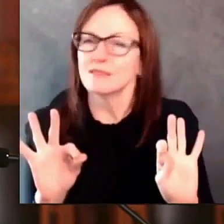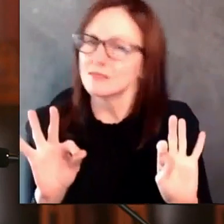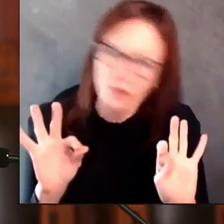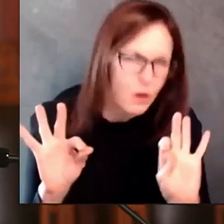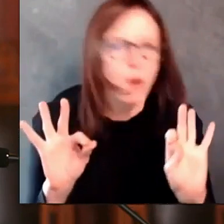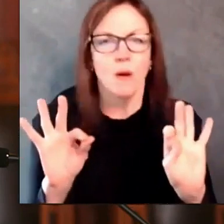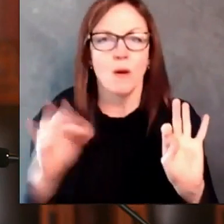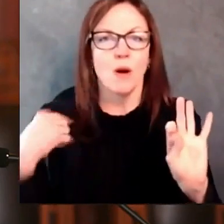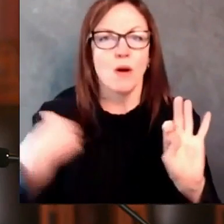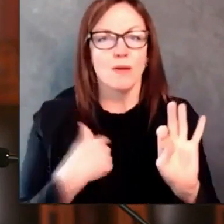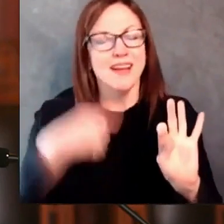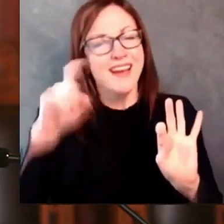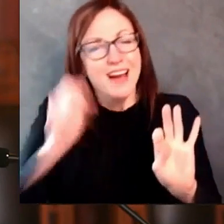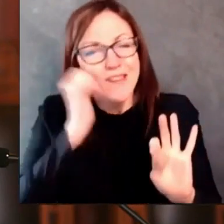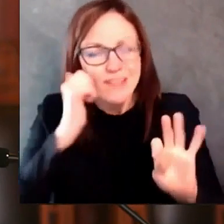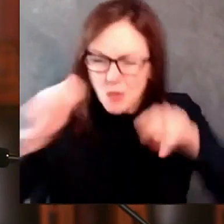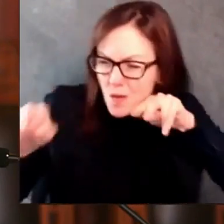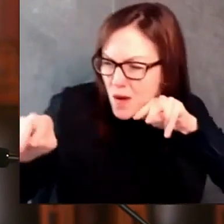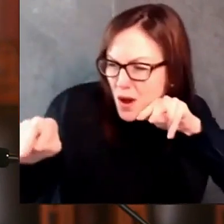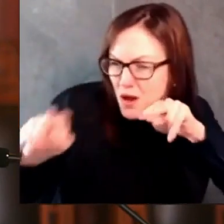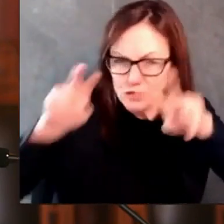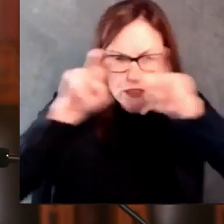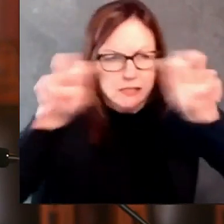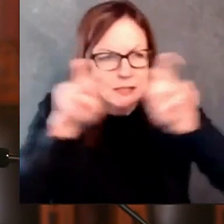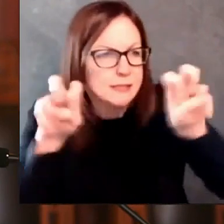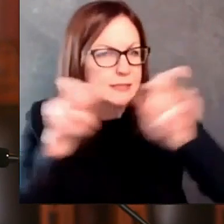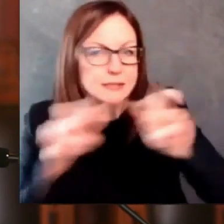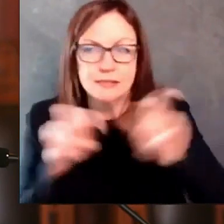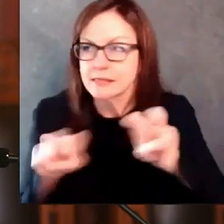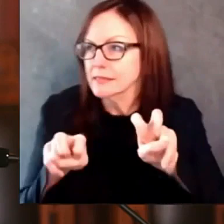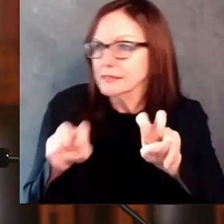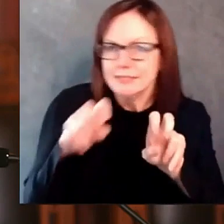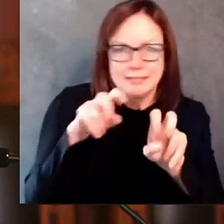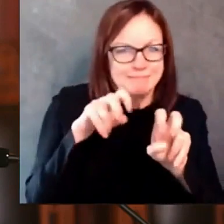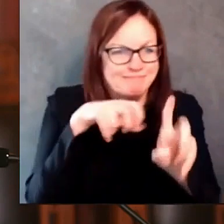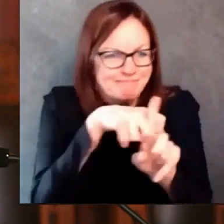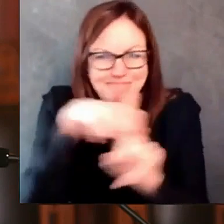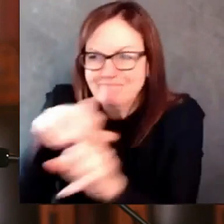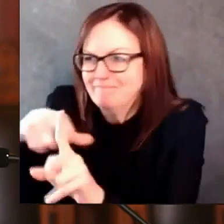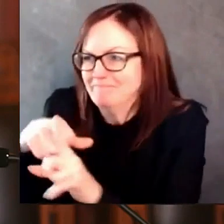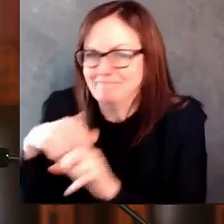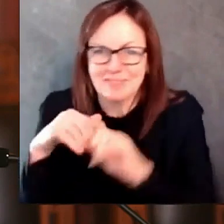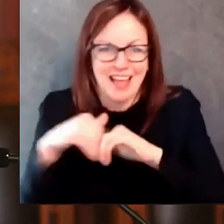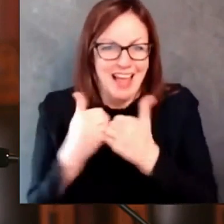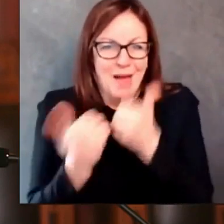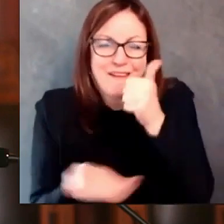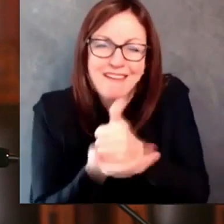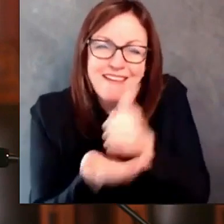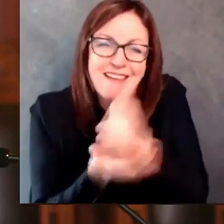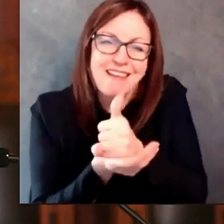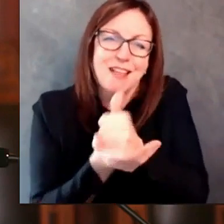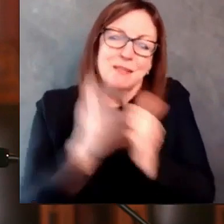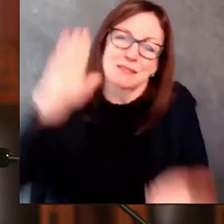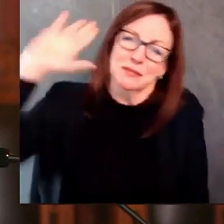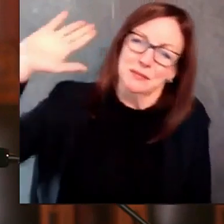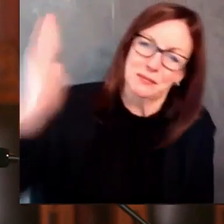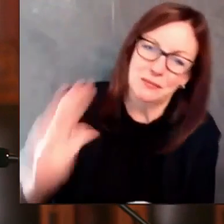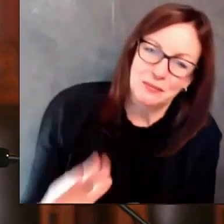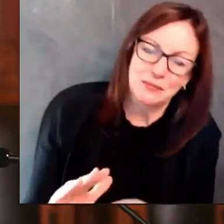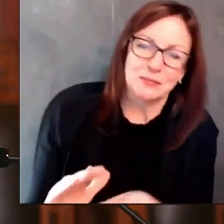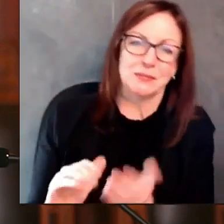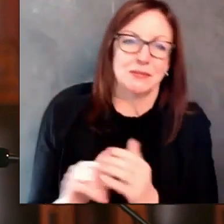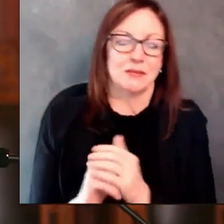new cases today, which brings our total of confirmed cases here in Wisconsin to 426